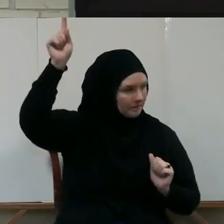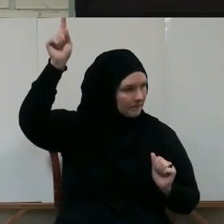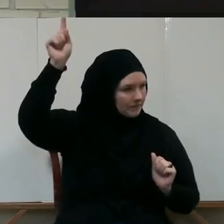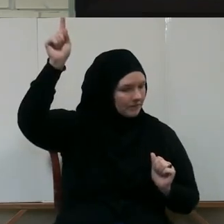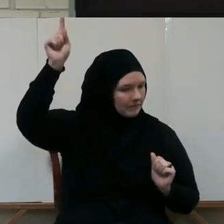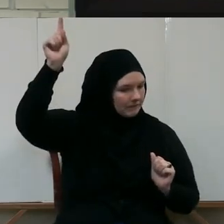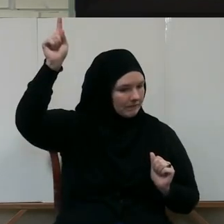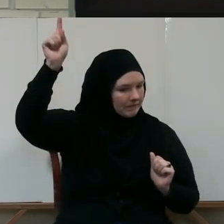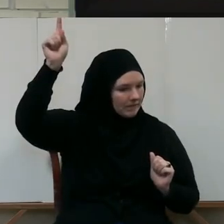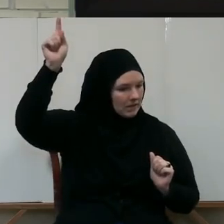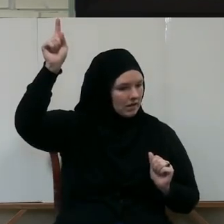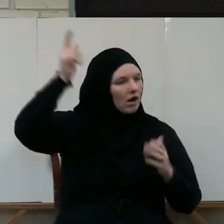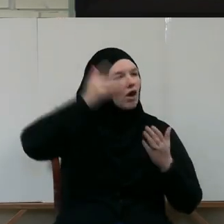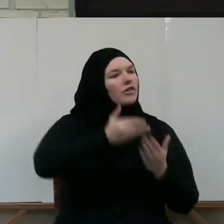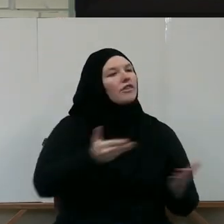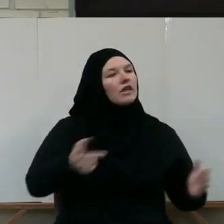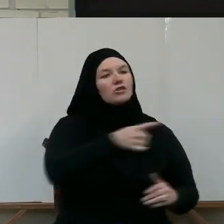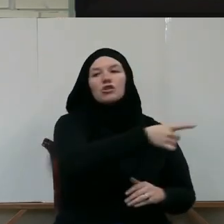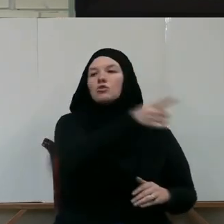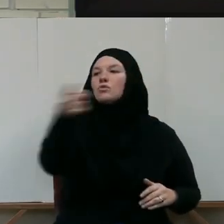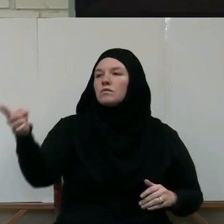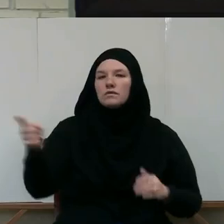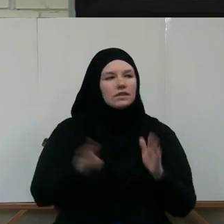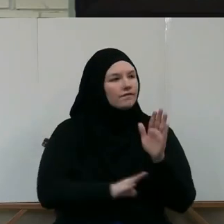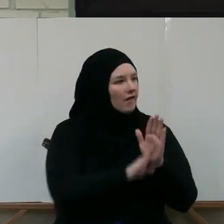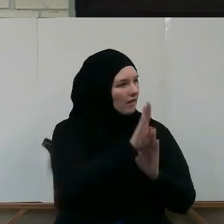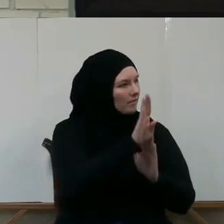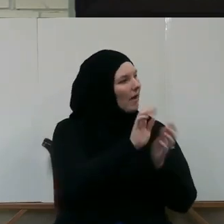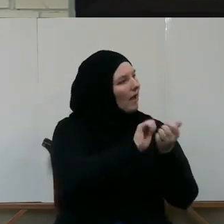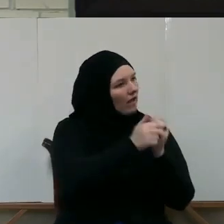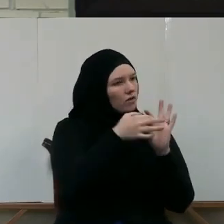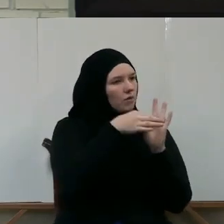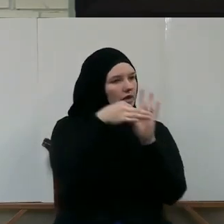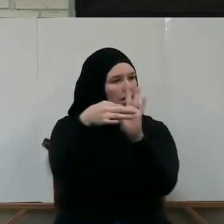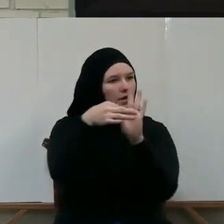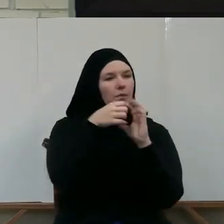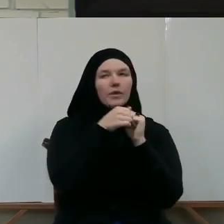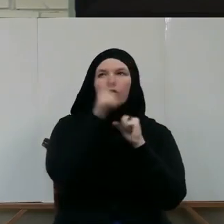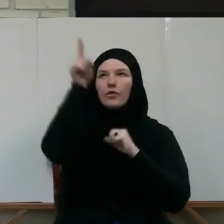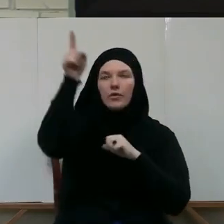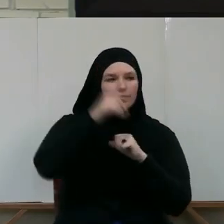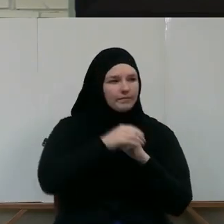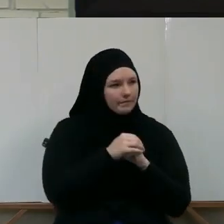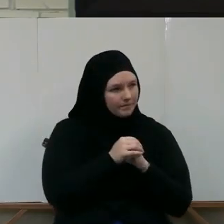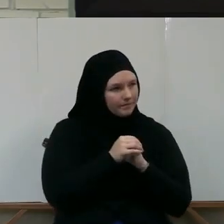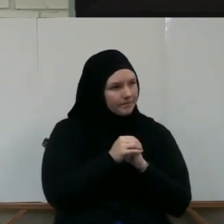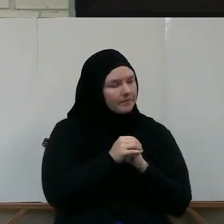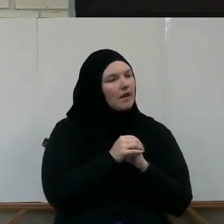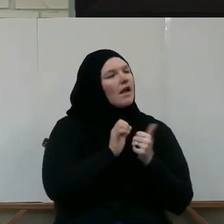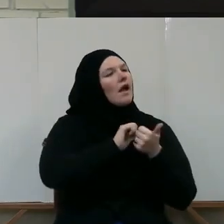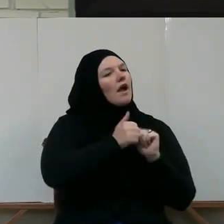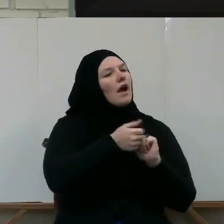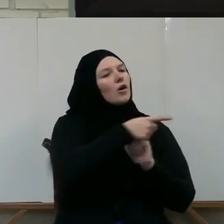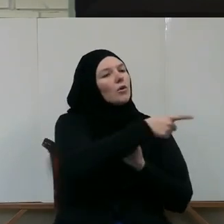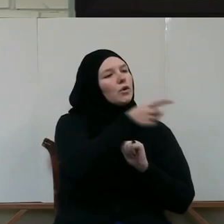Are things that you develop Of how you relate to Allah How you connect with Allah How